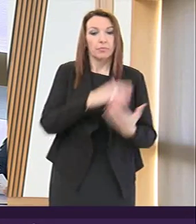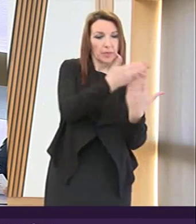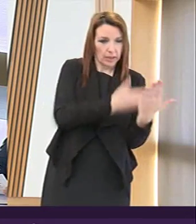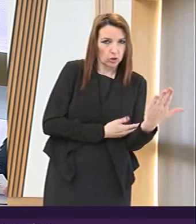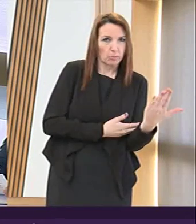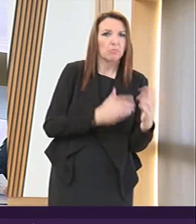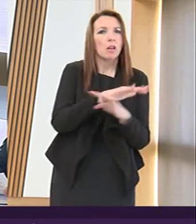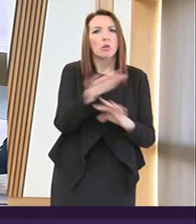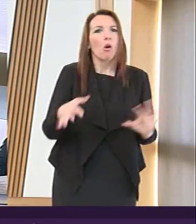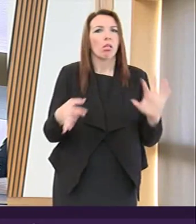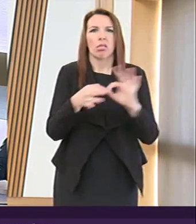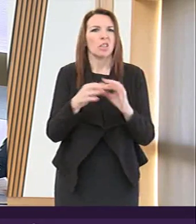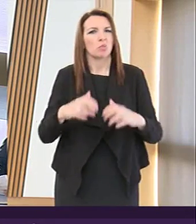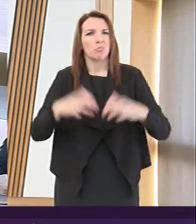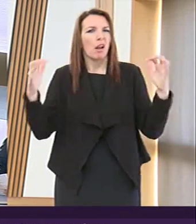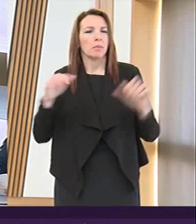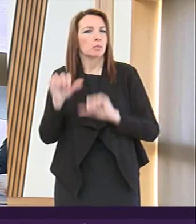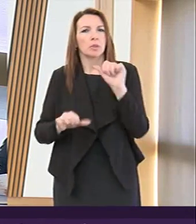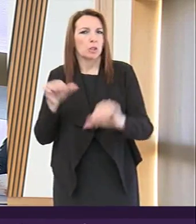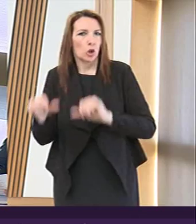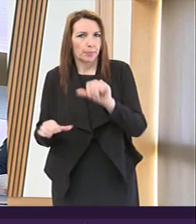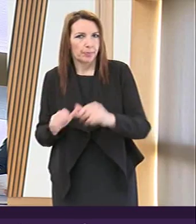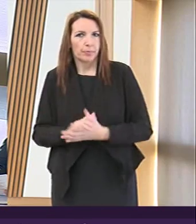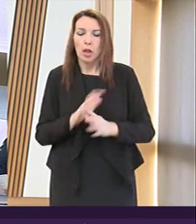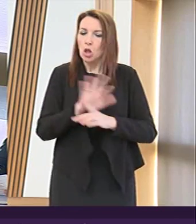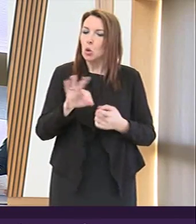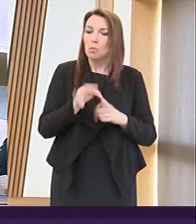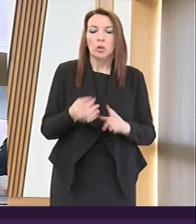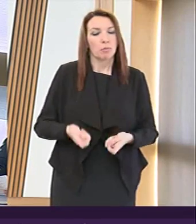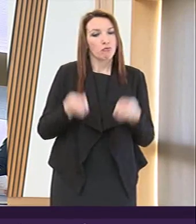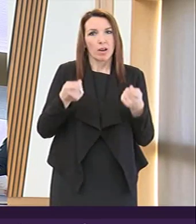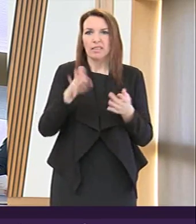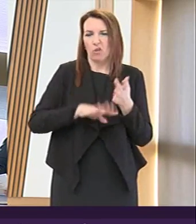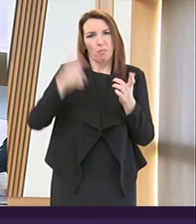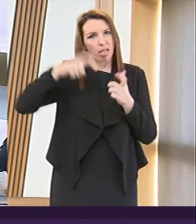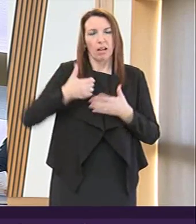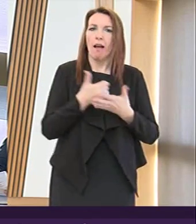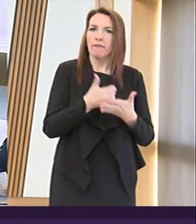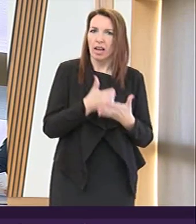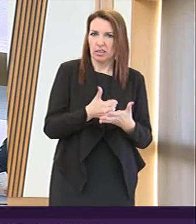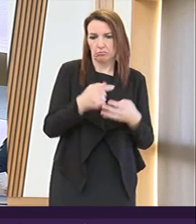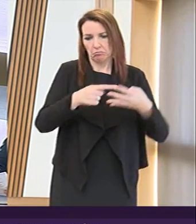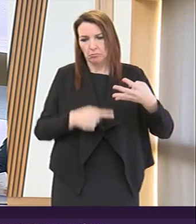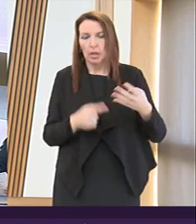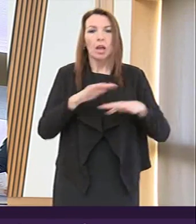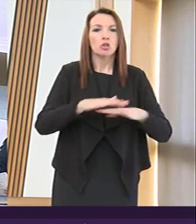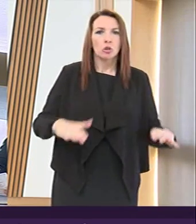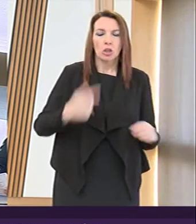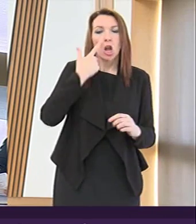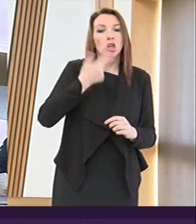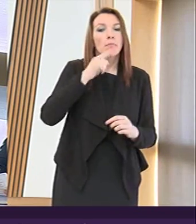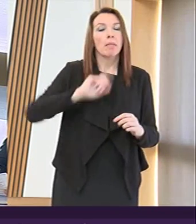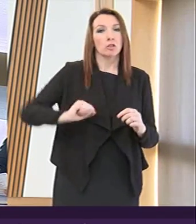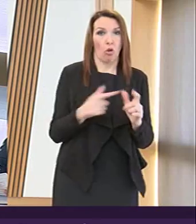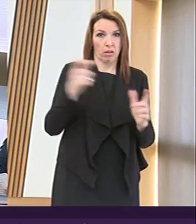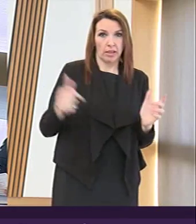not subject to any parliamentary procedure No points have been raised by our legal advisers on the children and young people